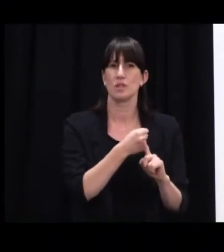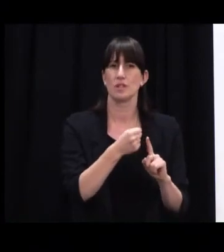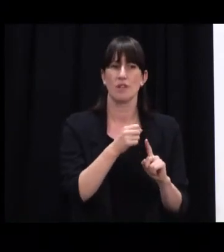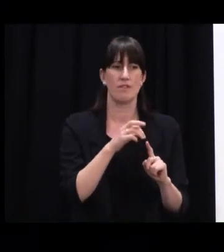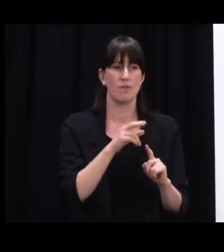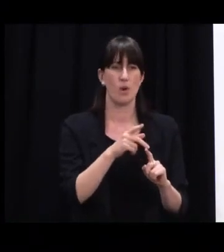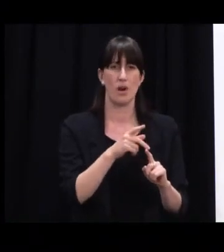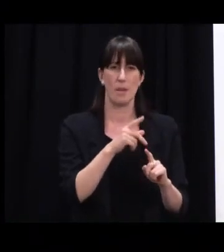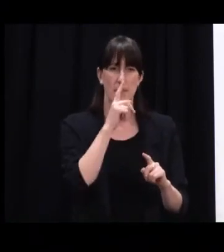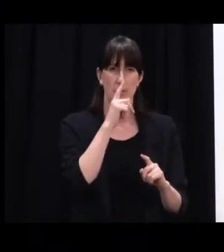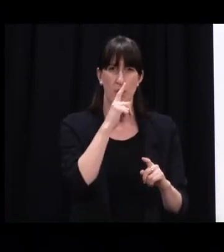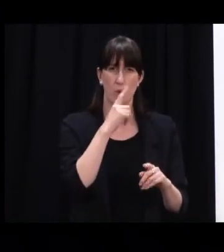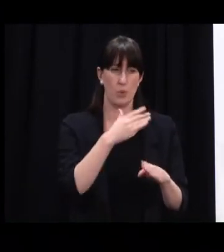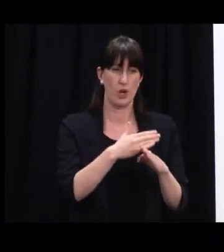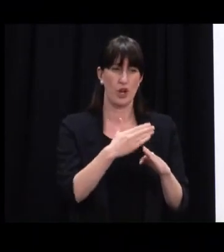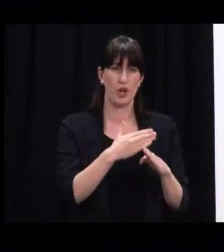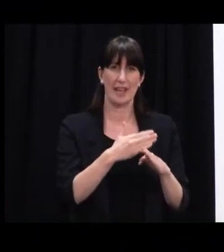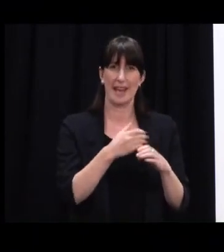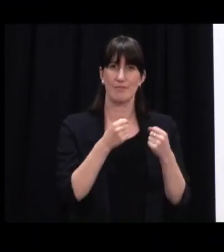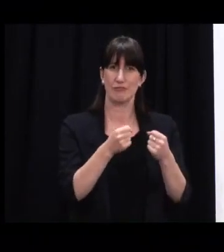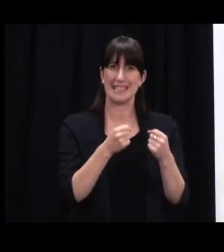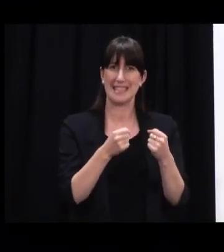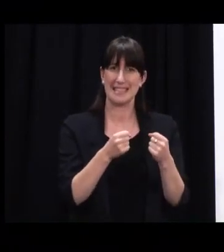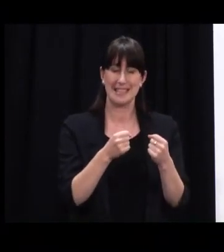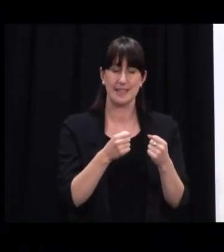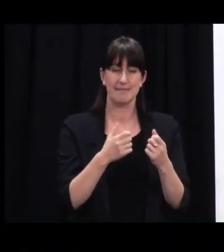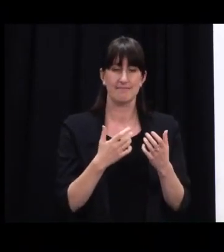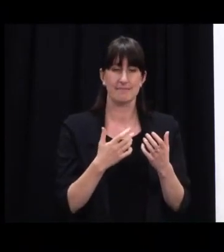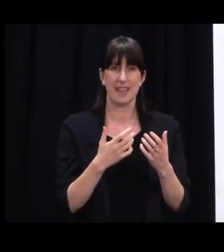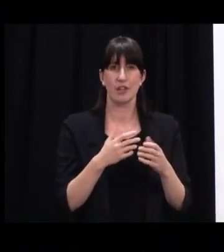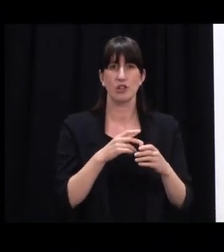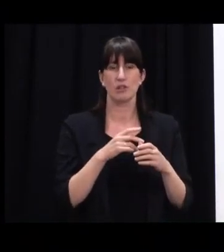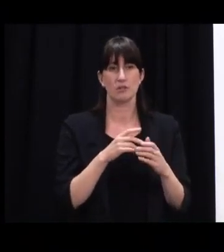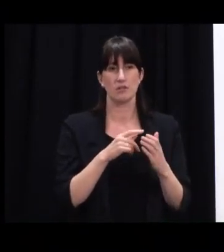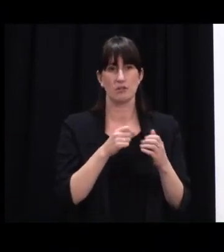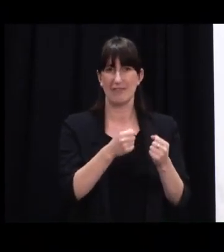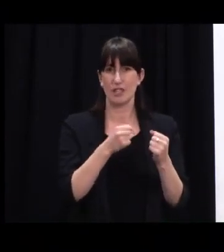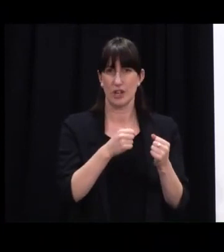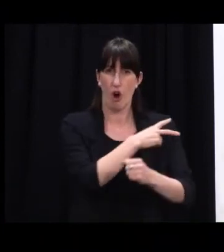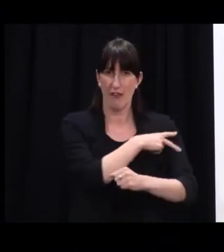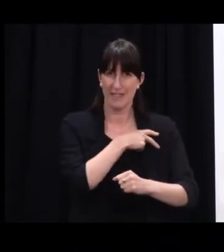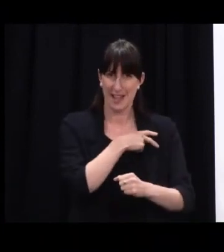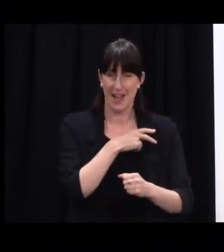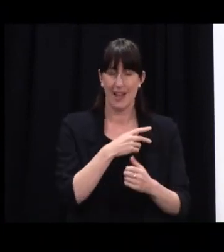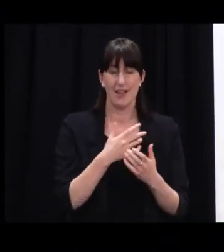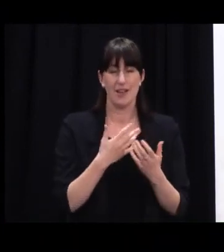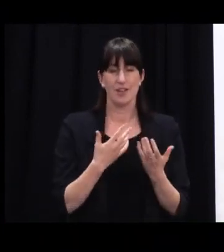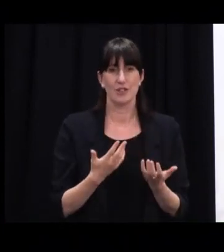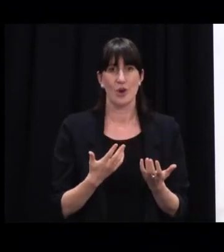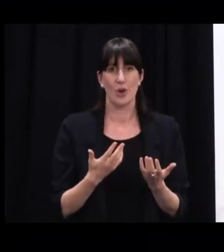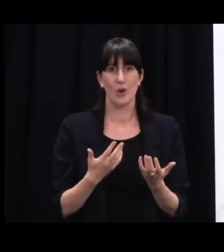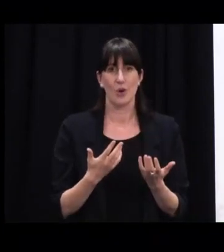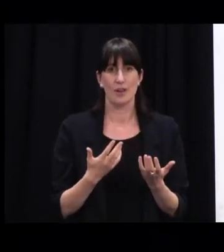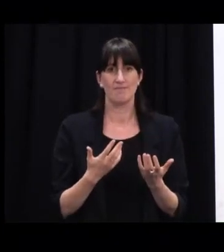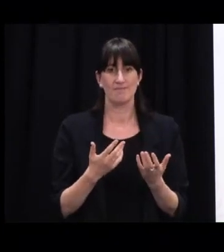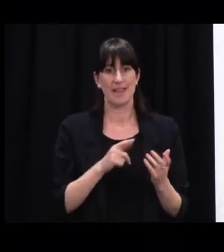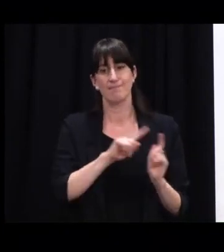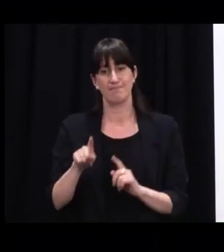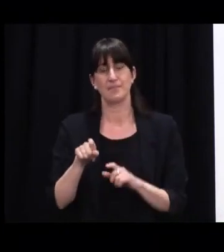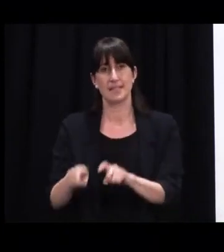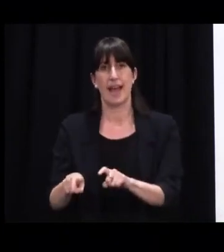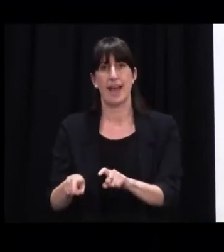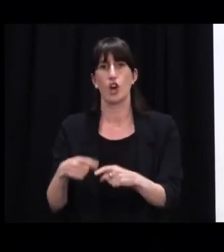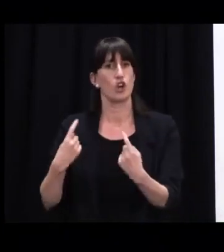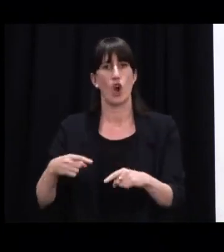there were multiple charges he was facing that were the cause of him continuing to be kept in prison for that